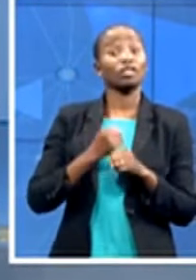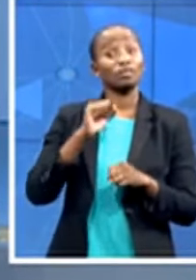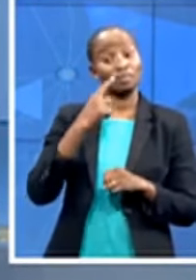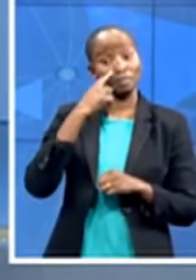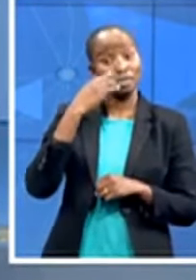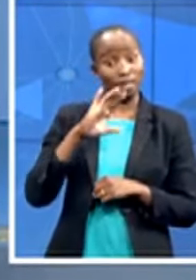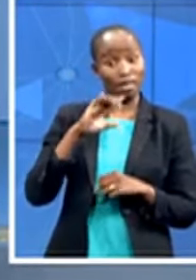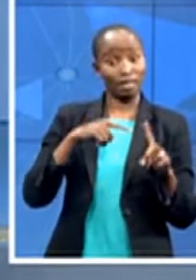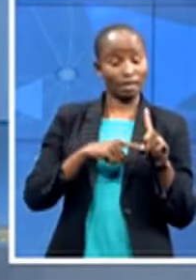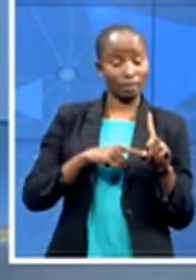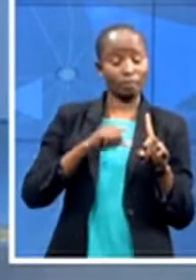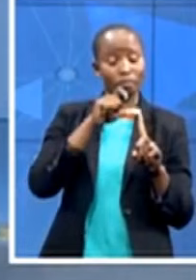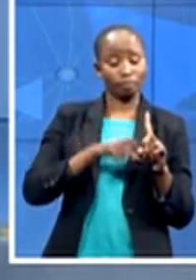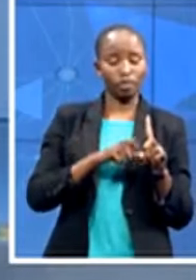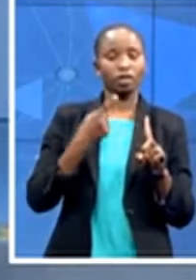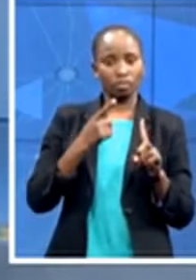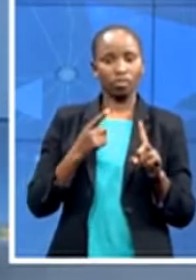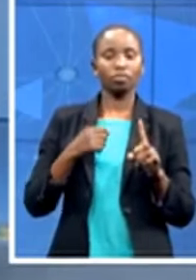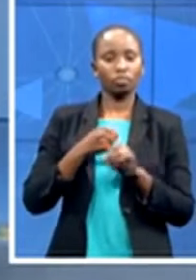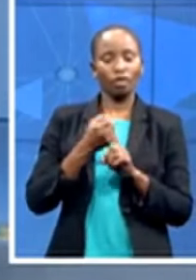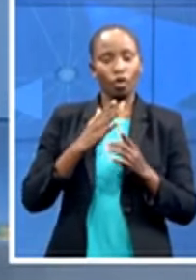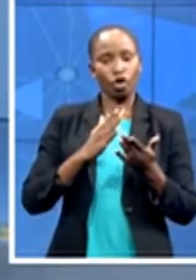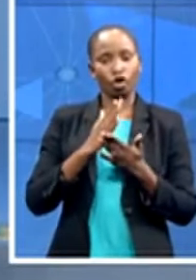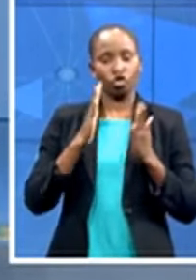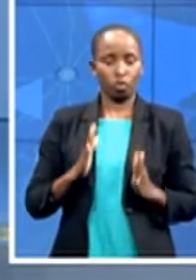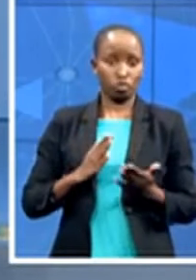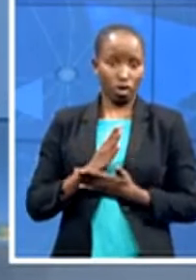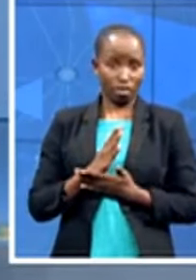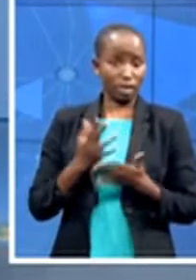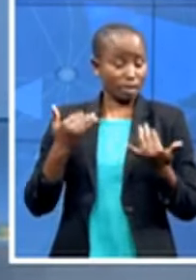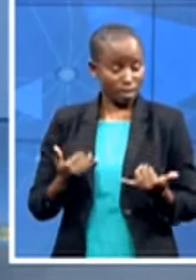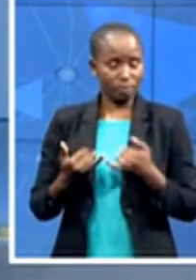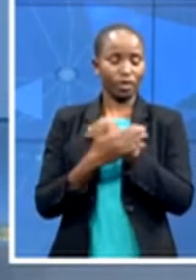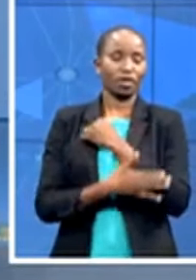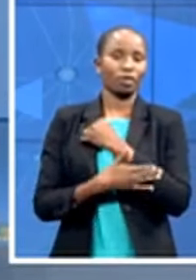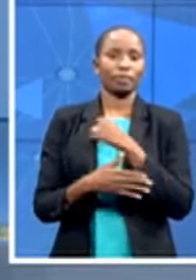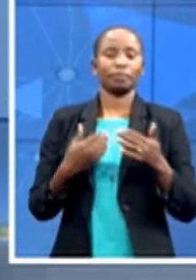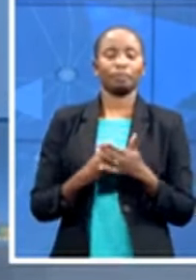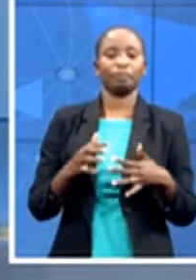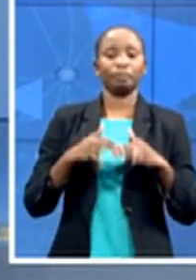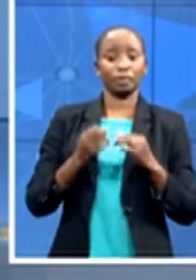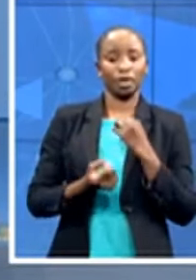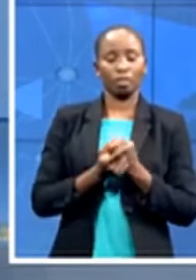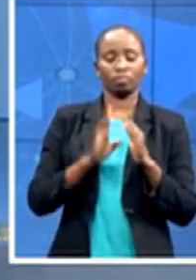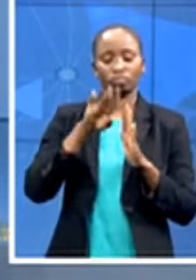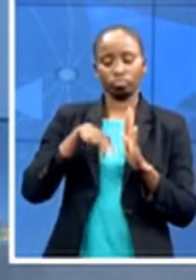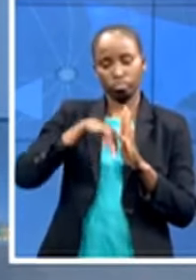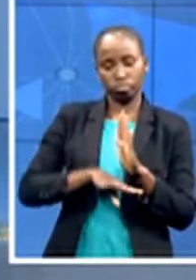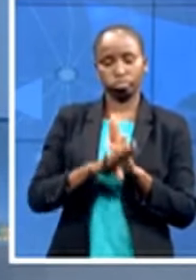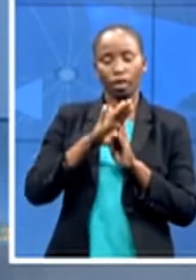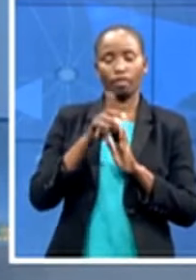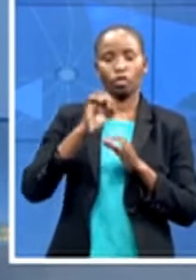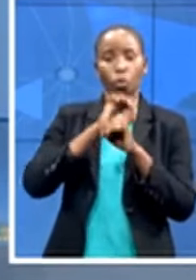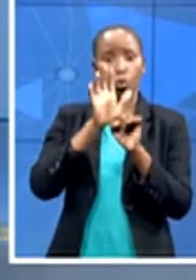women's month coincides with a country beset by the third wave of the coronavirus thus this conversation on women in